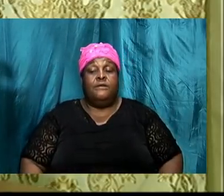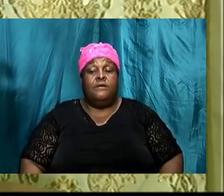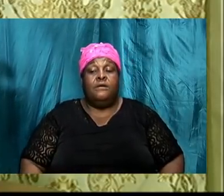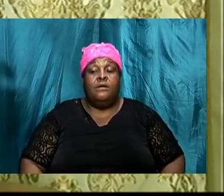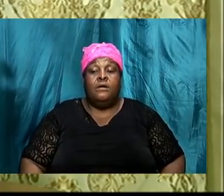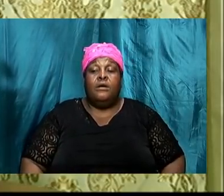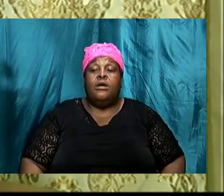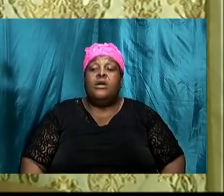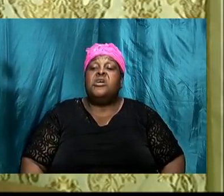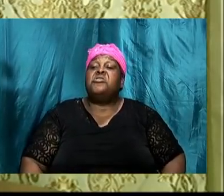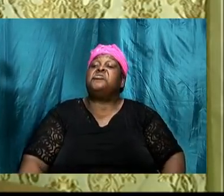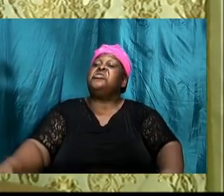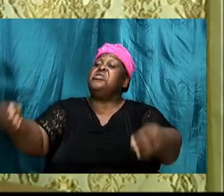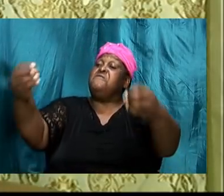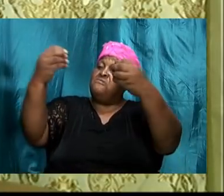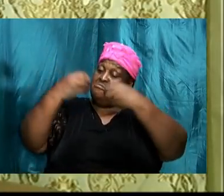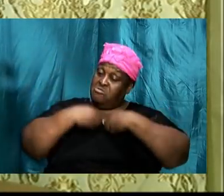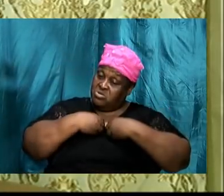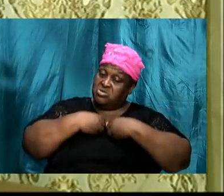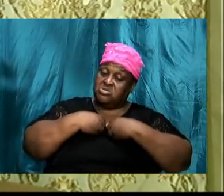give us a king